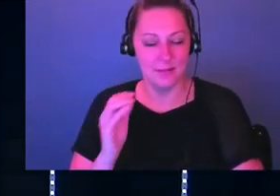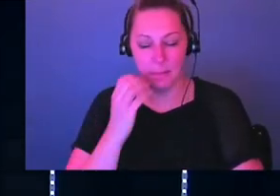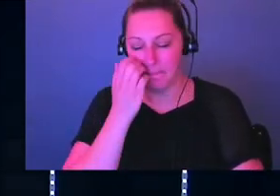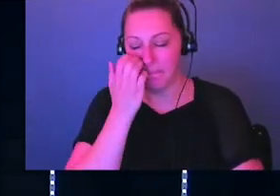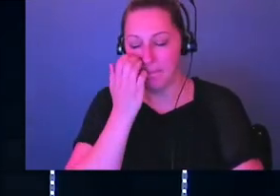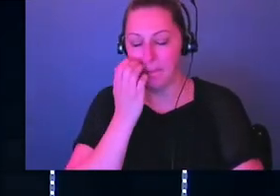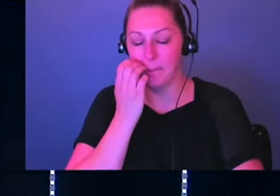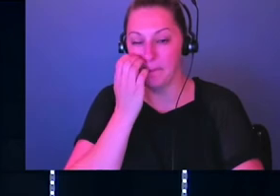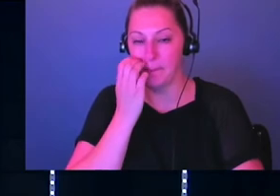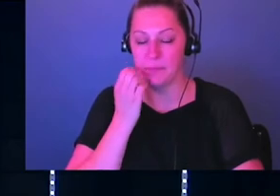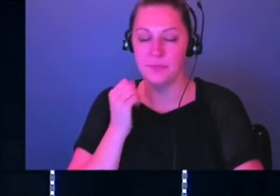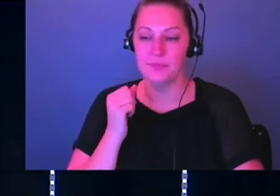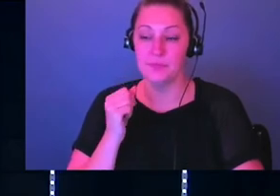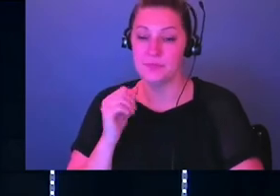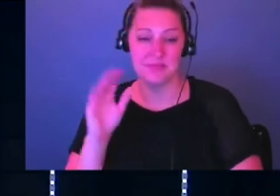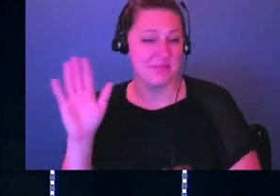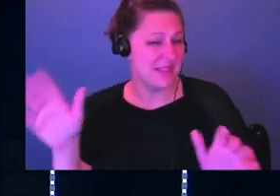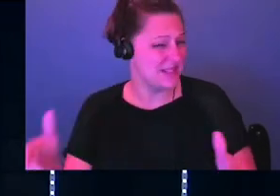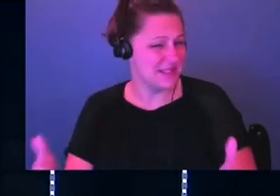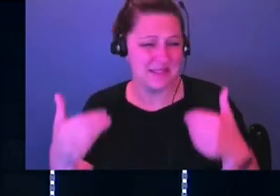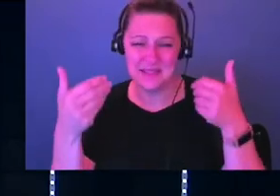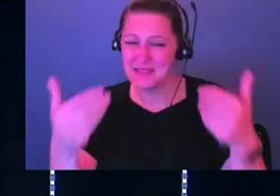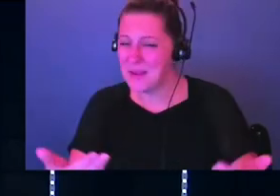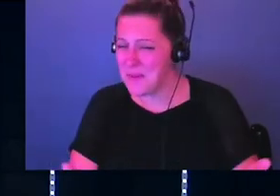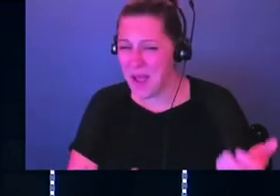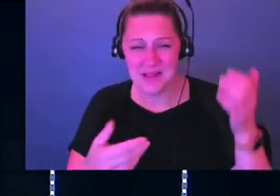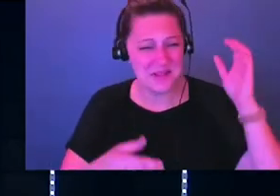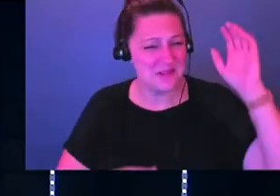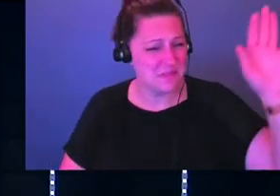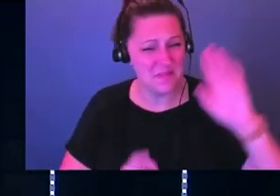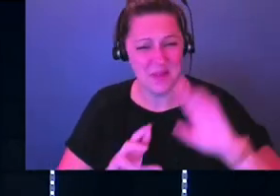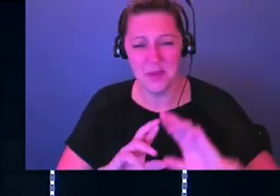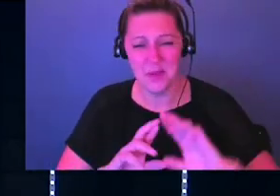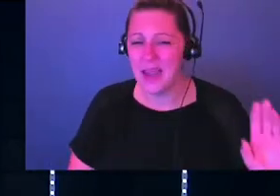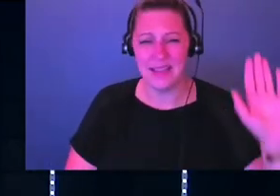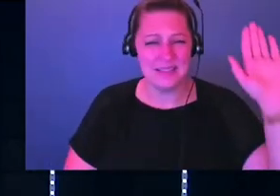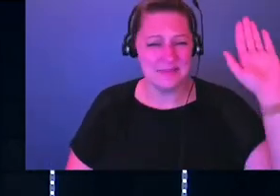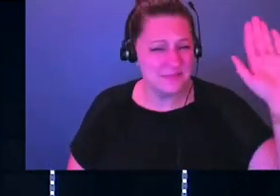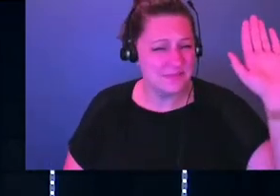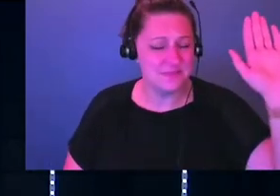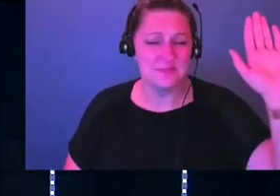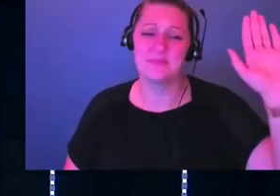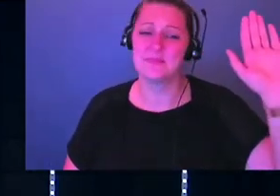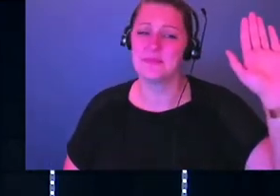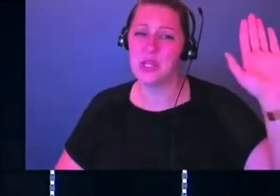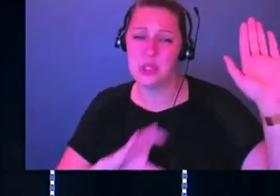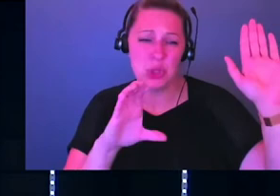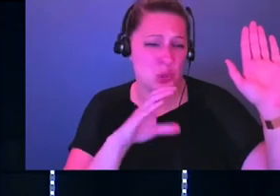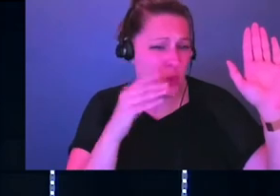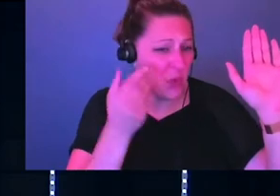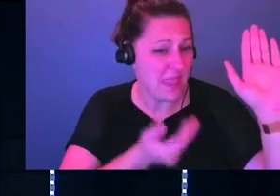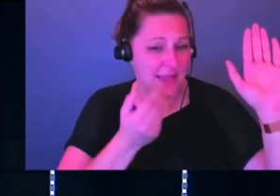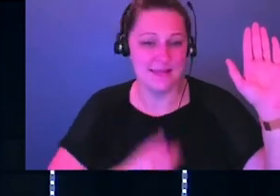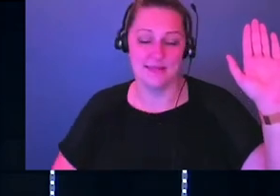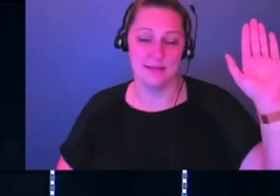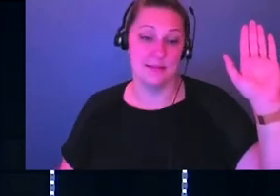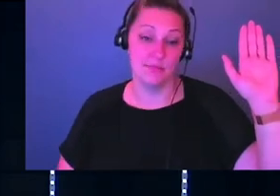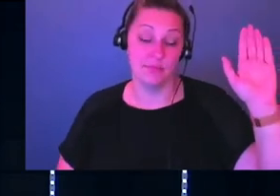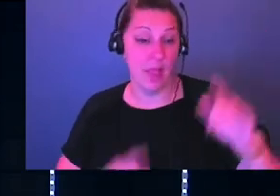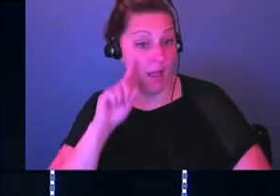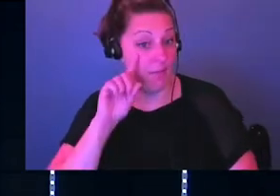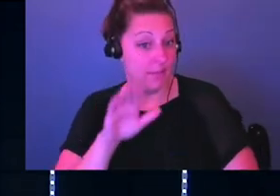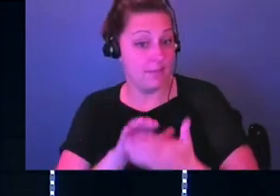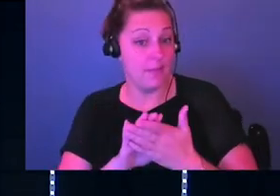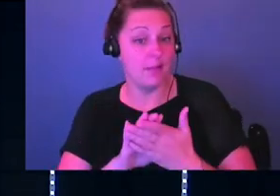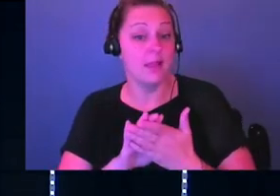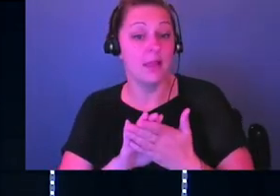He does. Like he's like, hey, just come on, just stick your glove in the air, man. You know what mean? Just, just do this. Because again, I do believe that